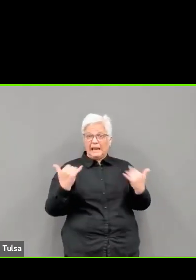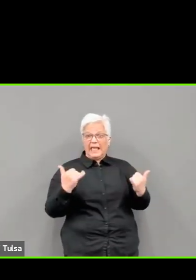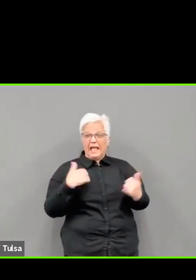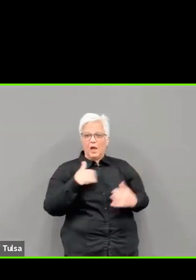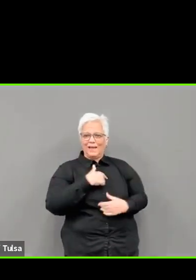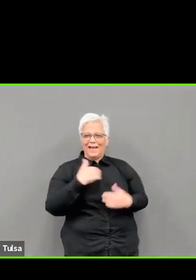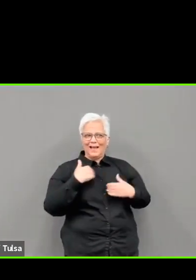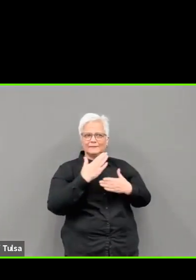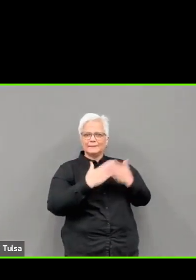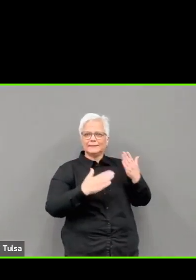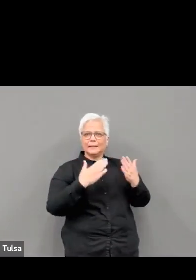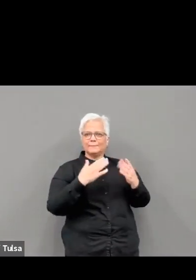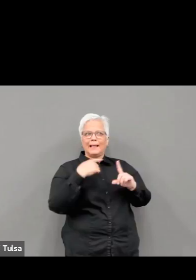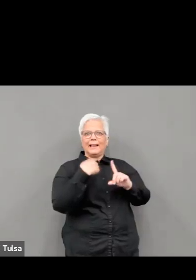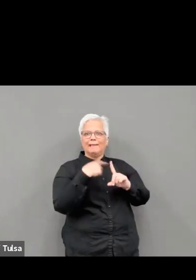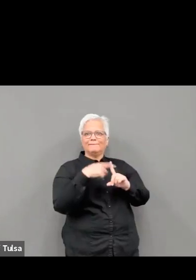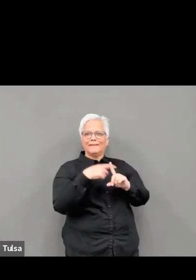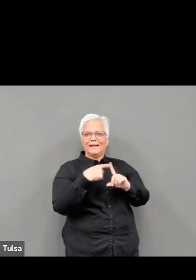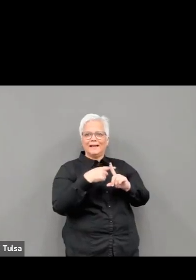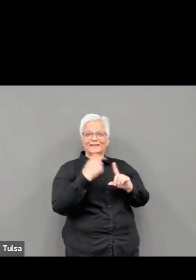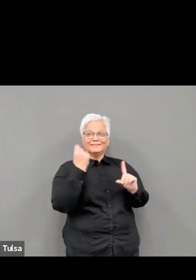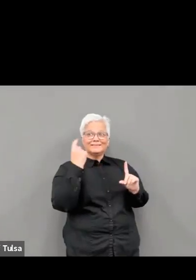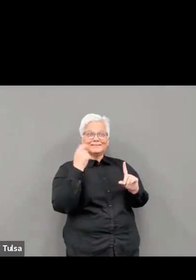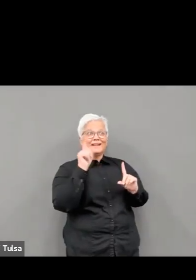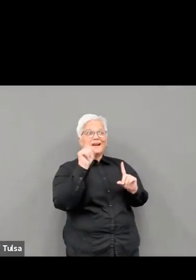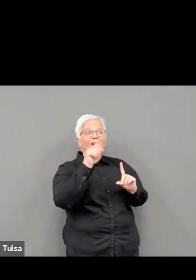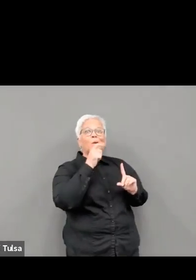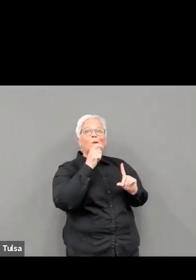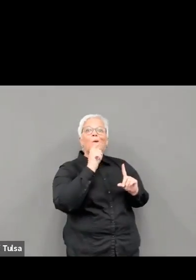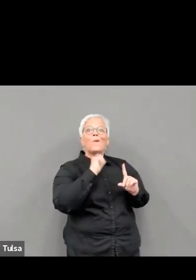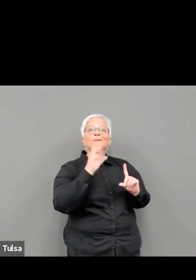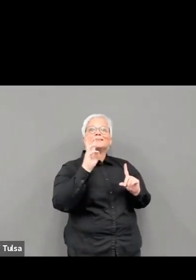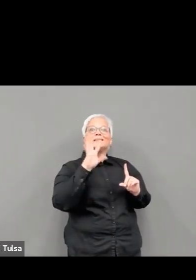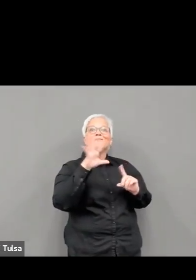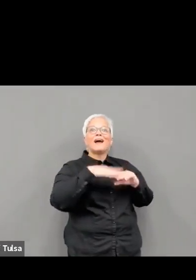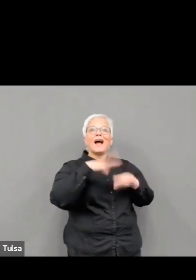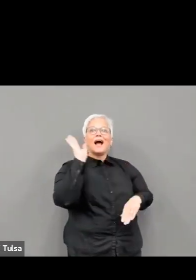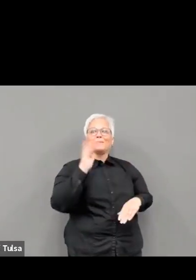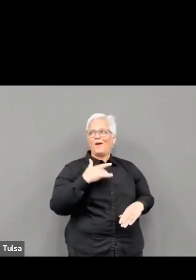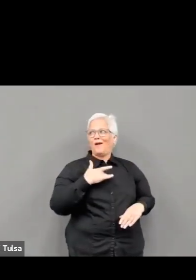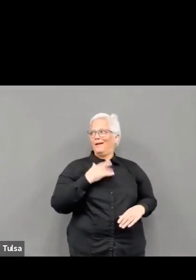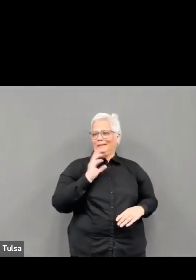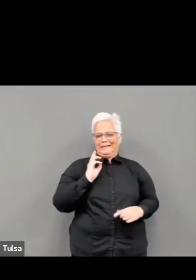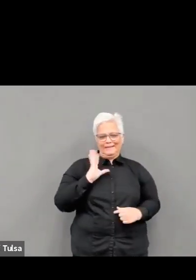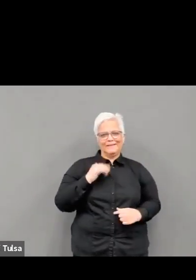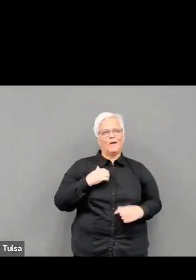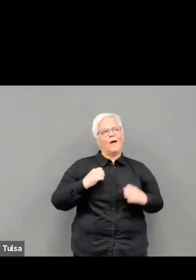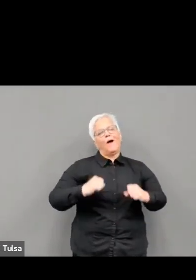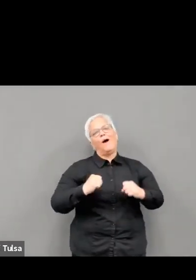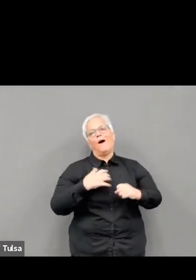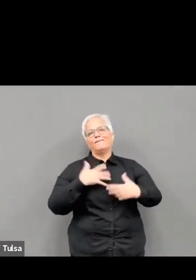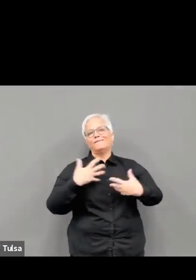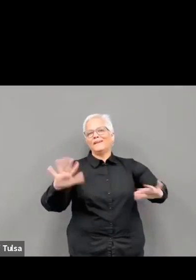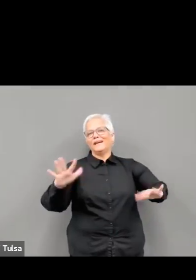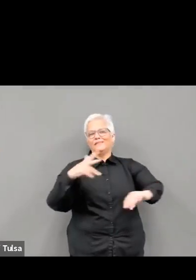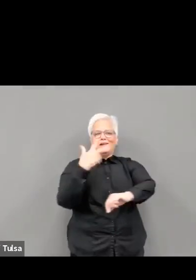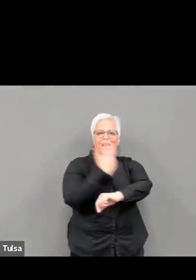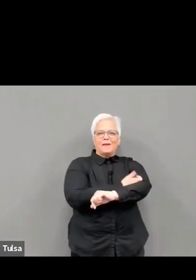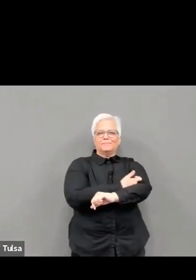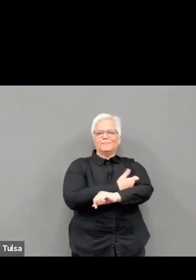so. It's an honor for me to turn it over to my colleague from Tulsa County, County Commissioner, Karen Keith. Oh, thank you, Mayor.